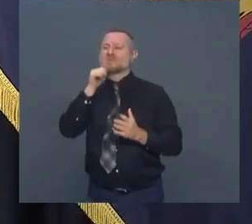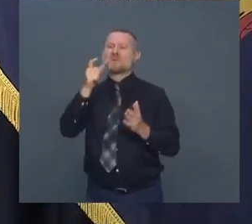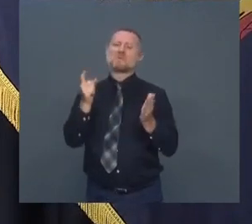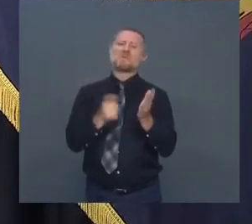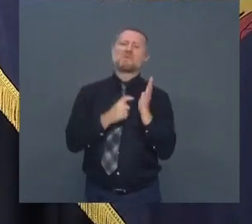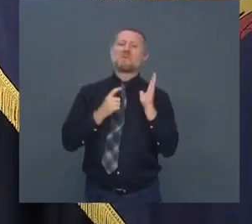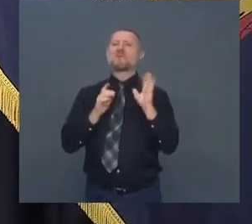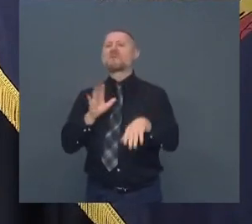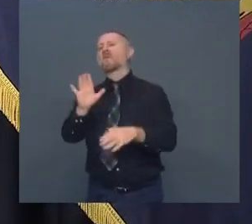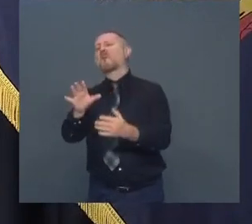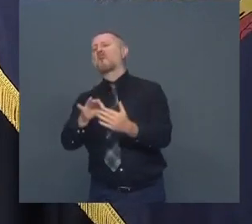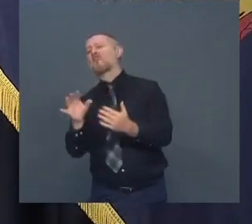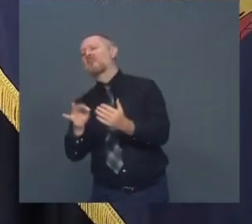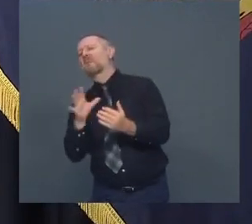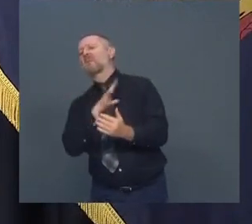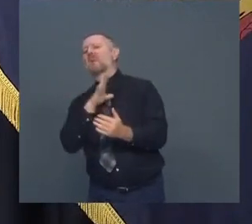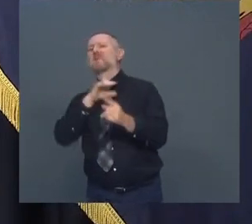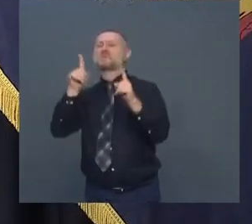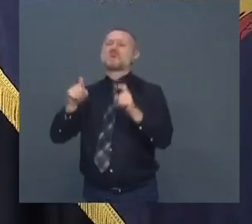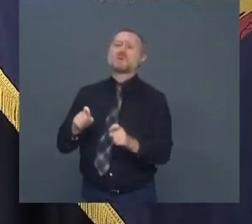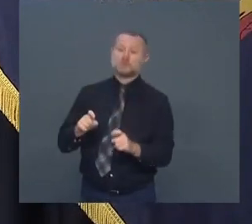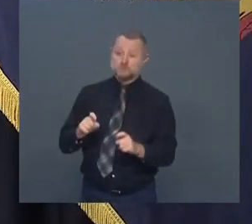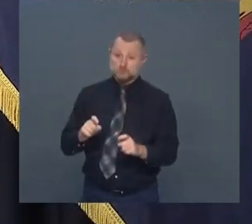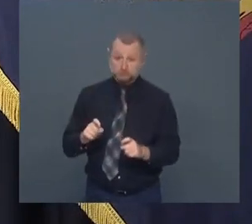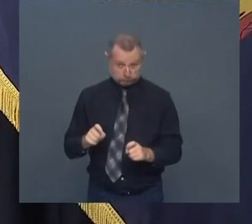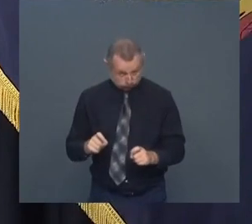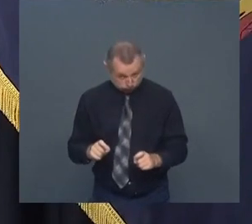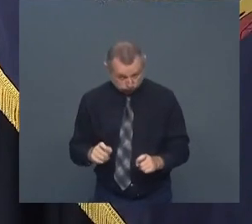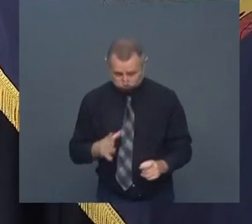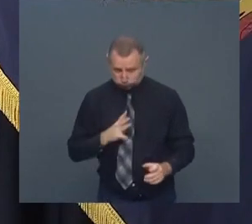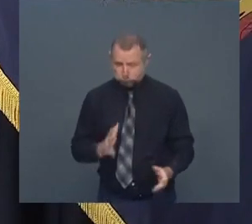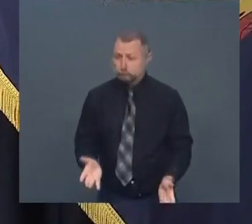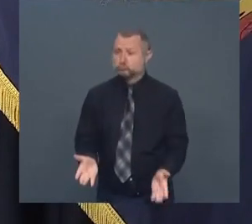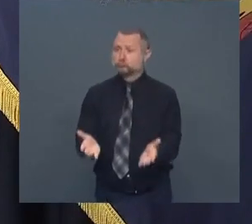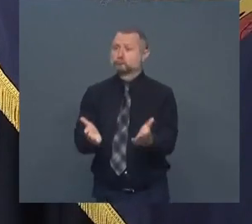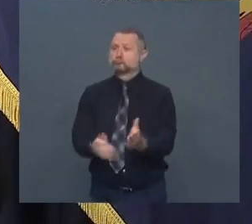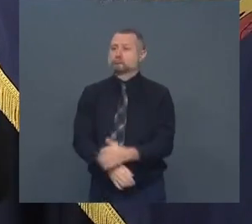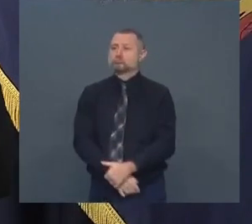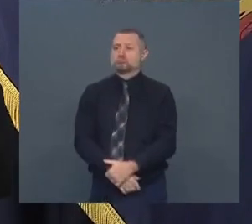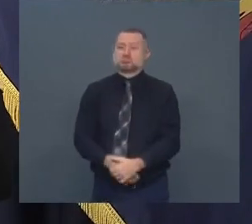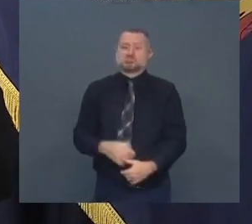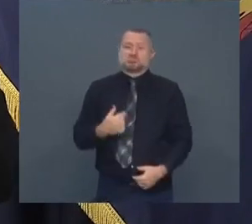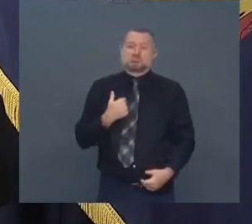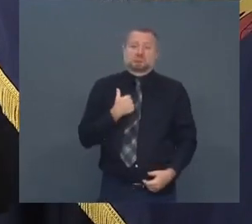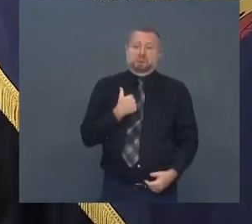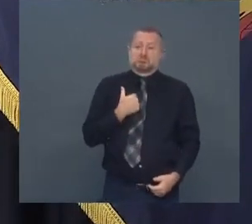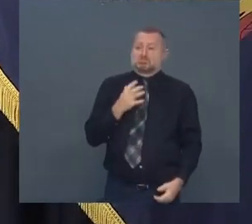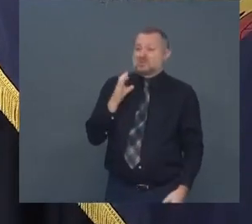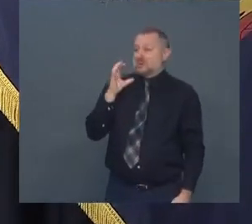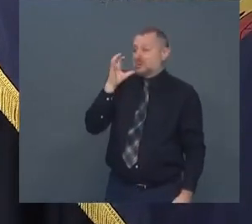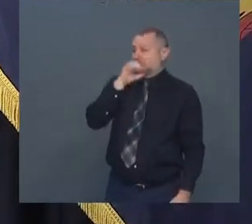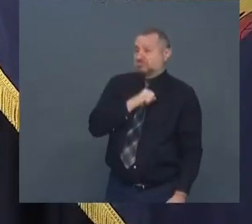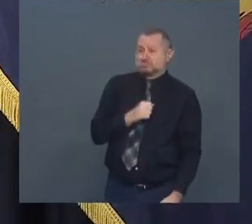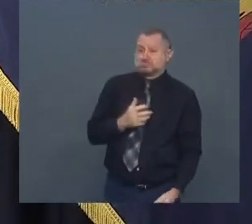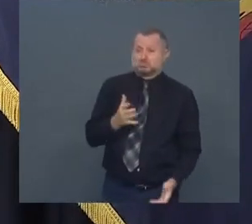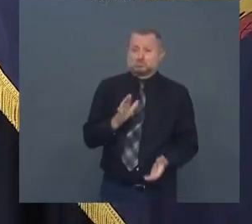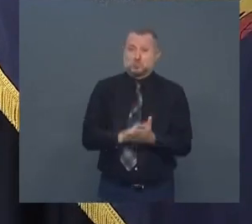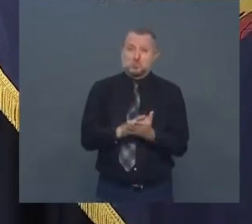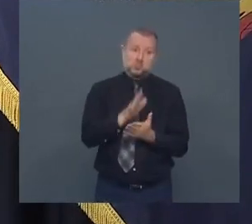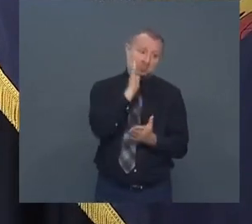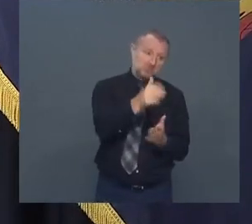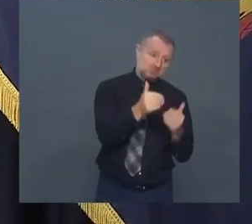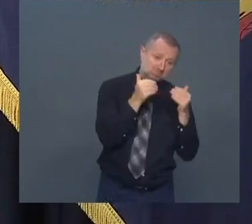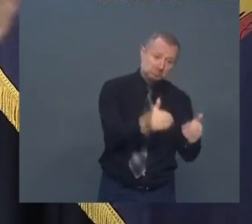all right it's optional I guess a lot of schools are going to do it all right this is gray I thought